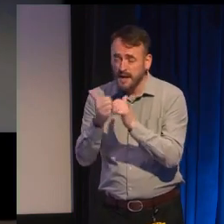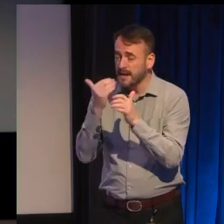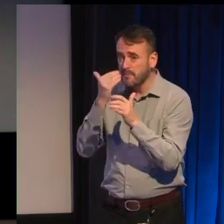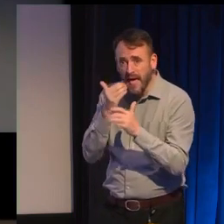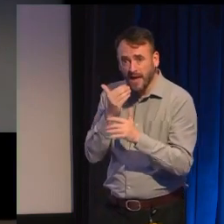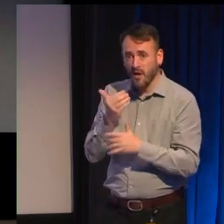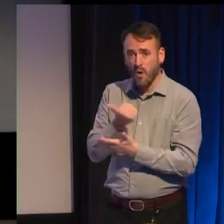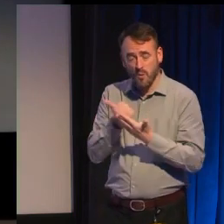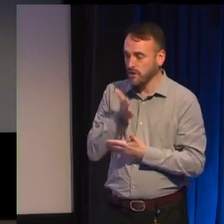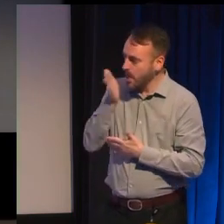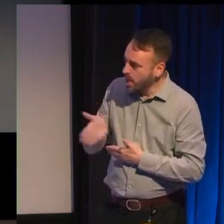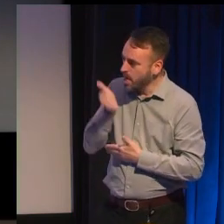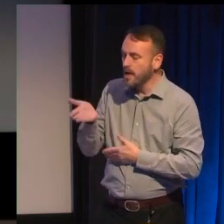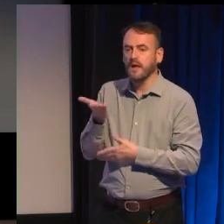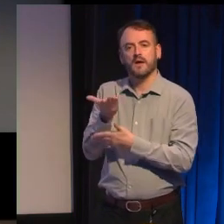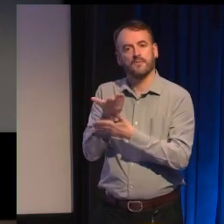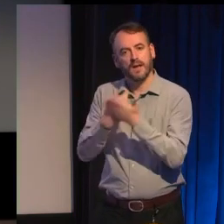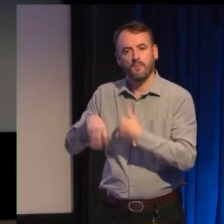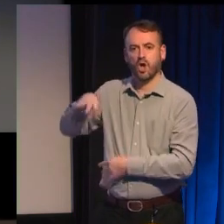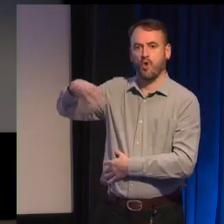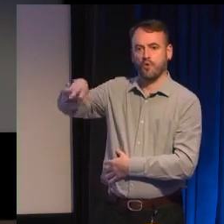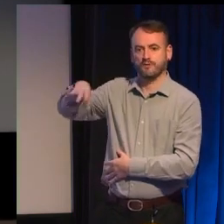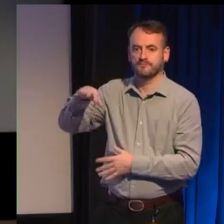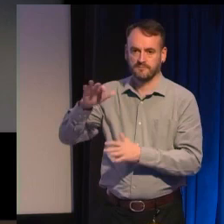but the more eyes you can get on the project the better